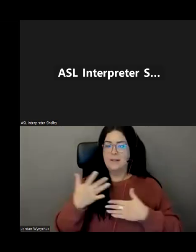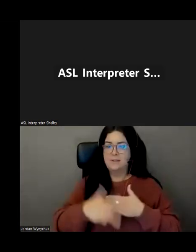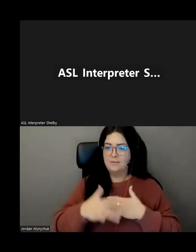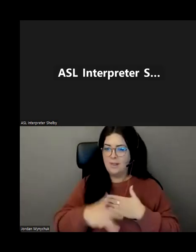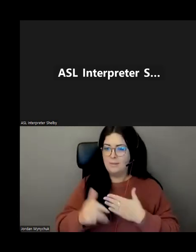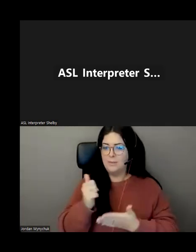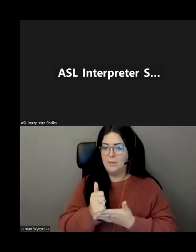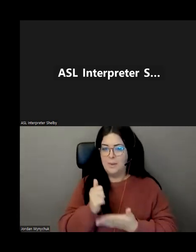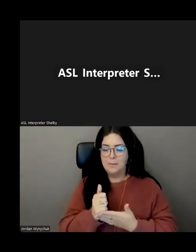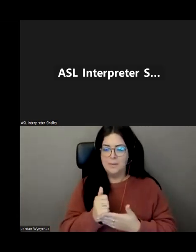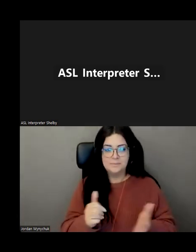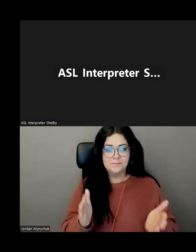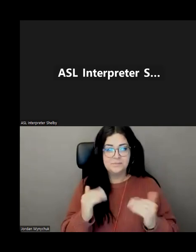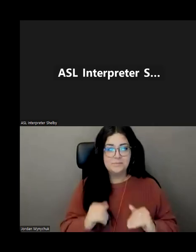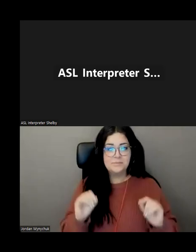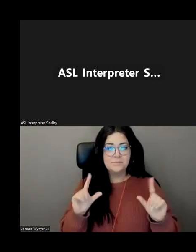next one catherine